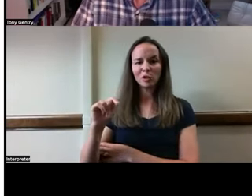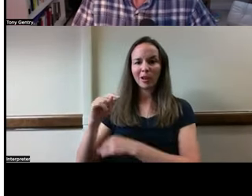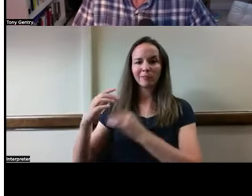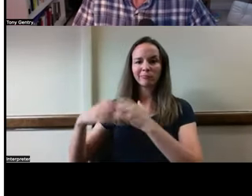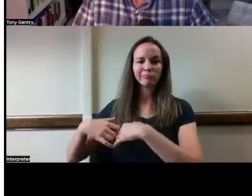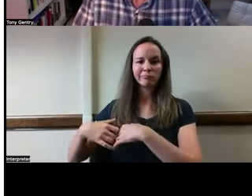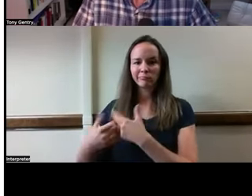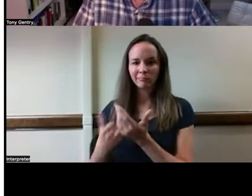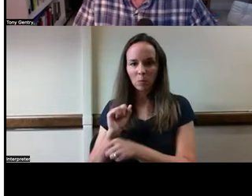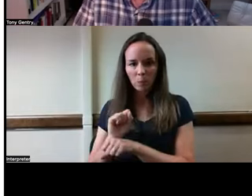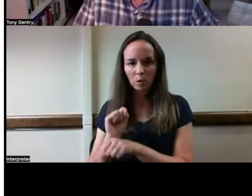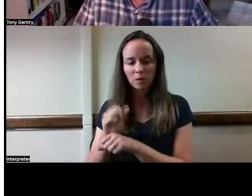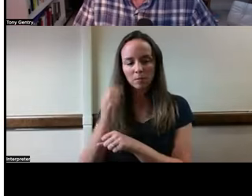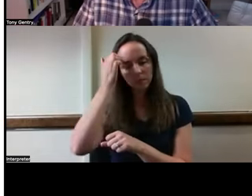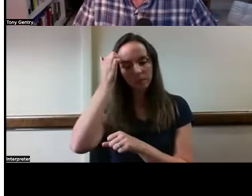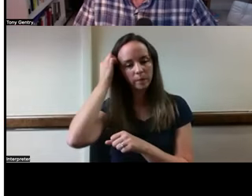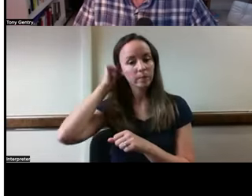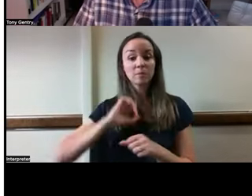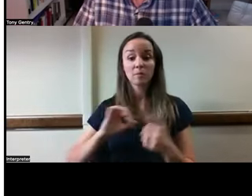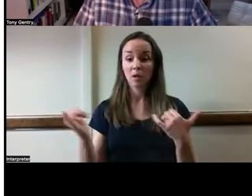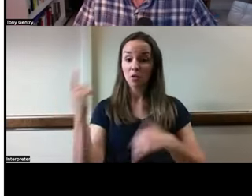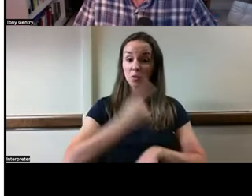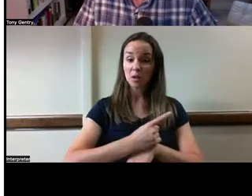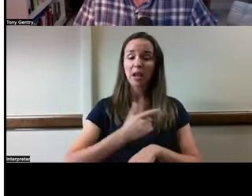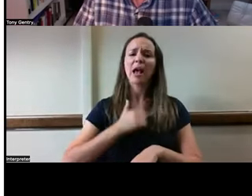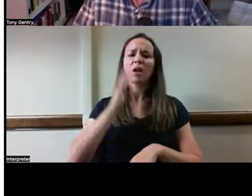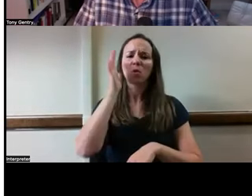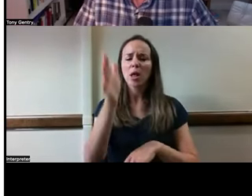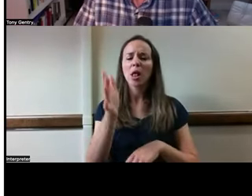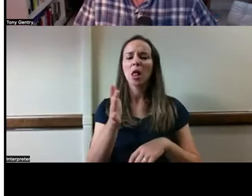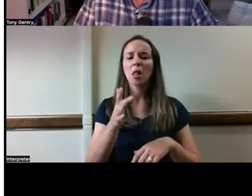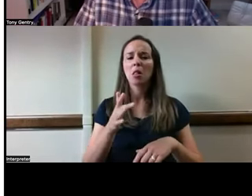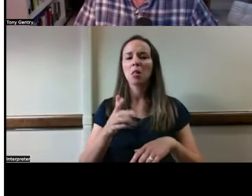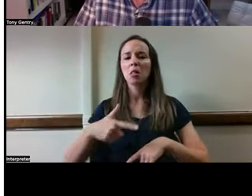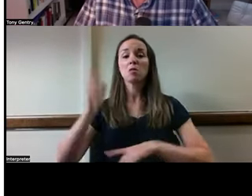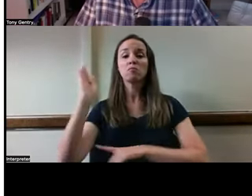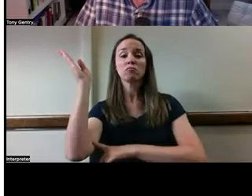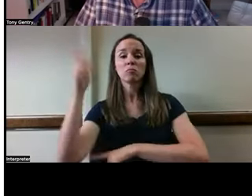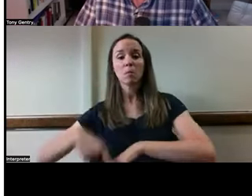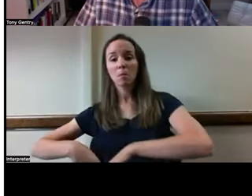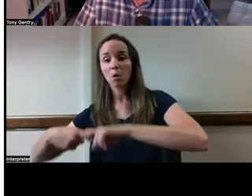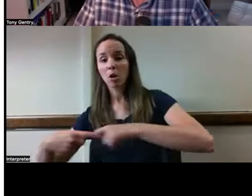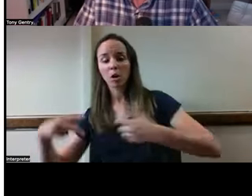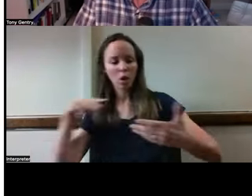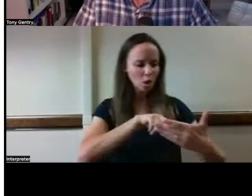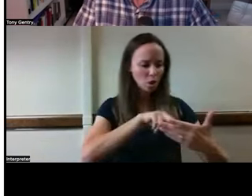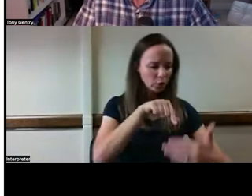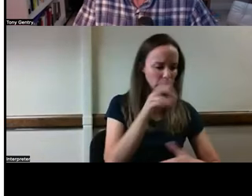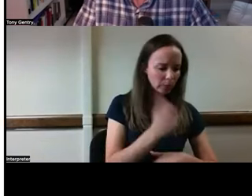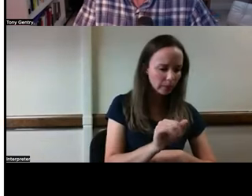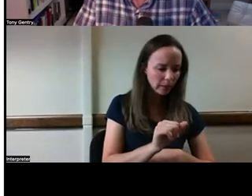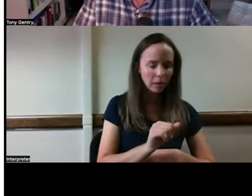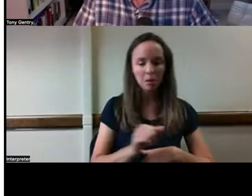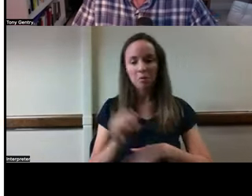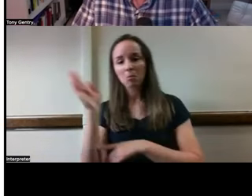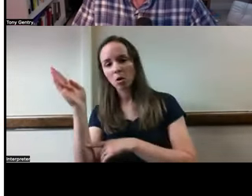time to time during this talk, I'm going to pause to check the Q and A box and respond to questions that you may have